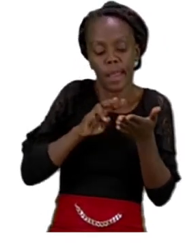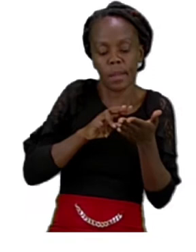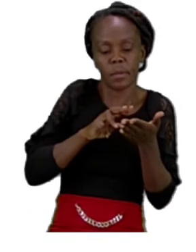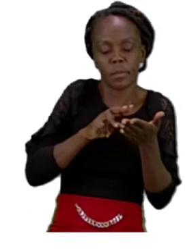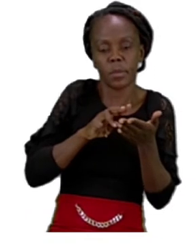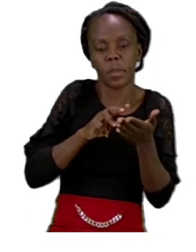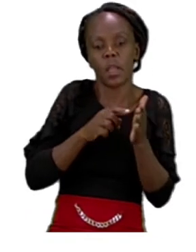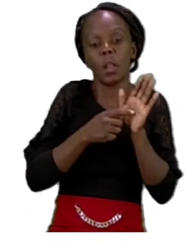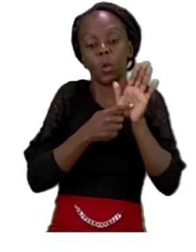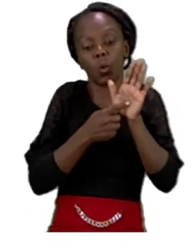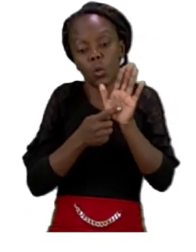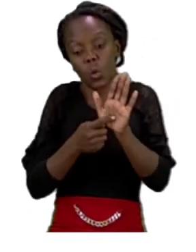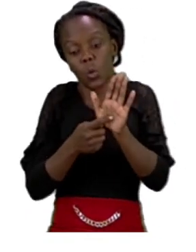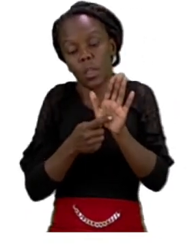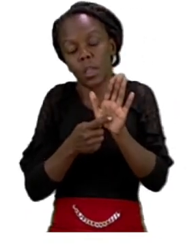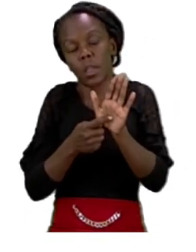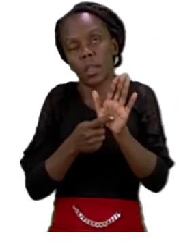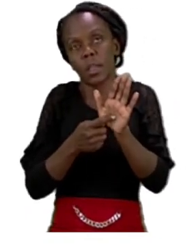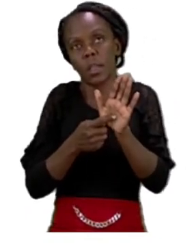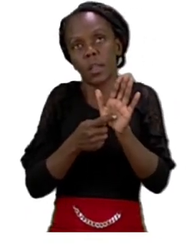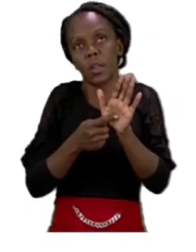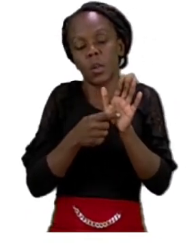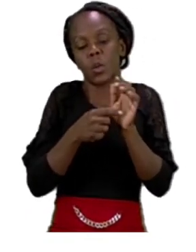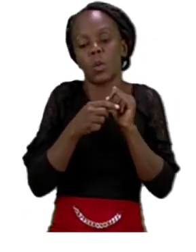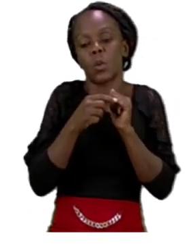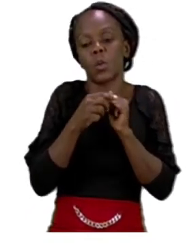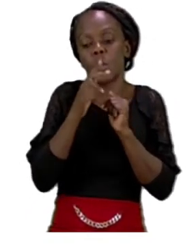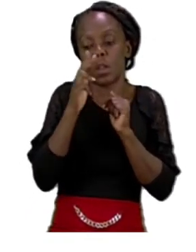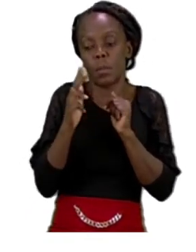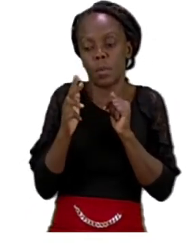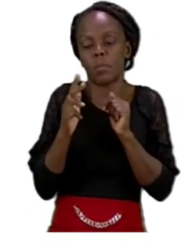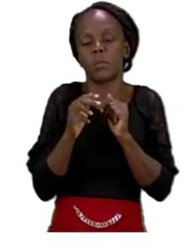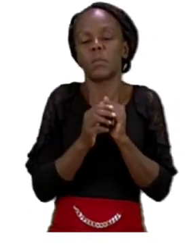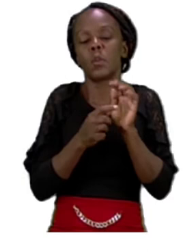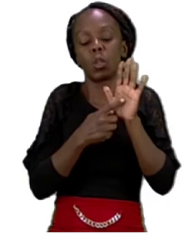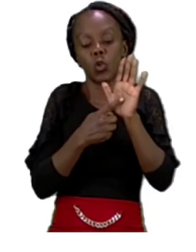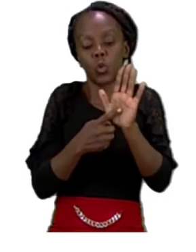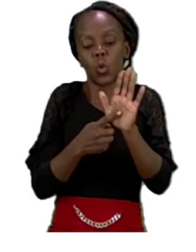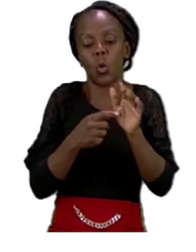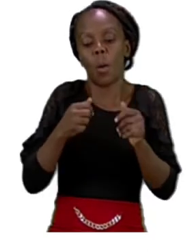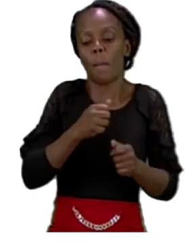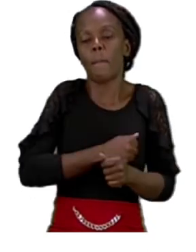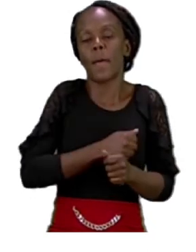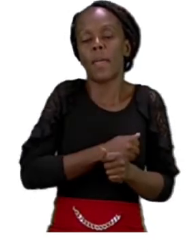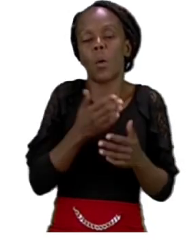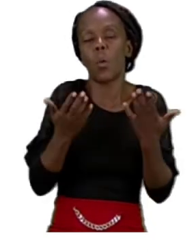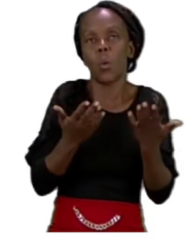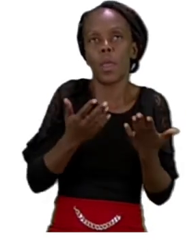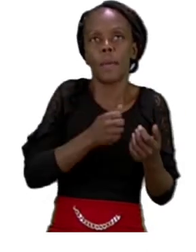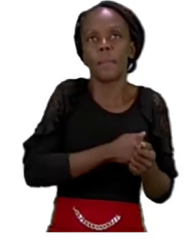ready? Let's try again. Mother, mother,